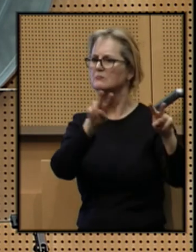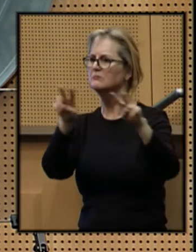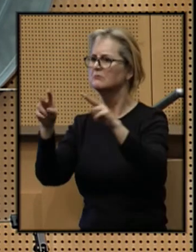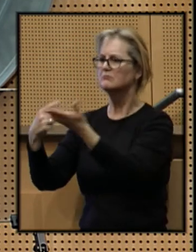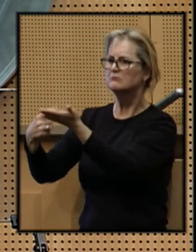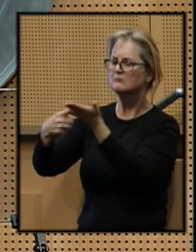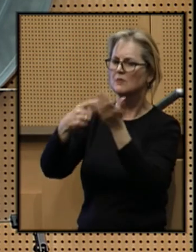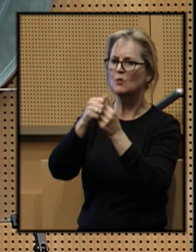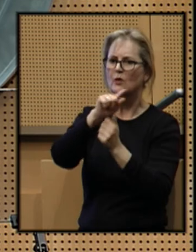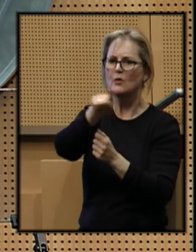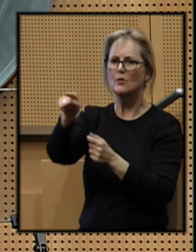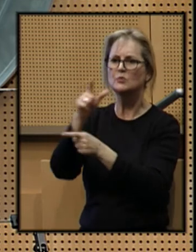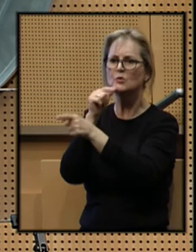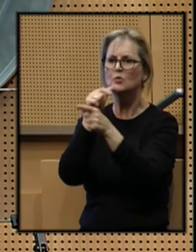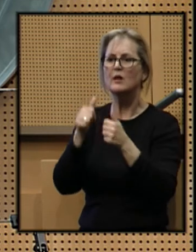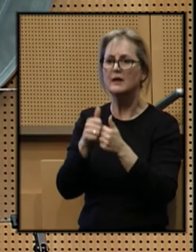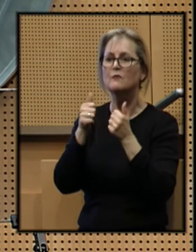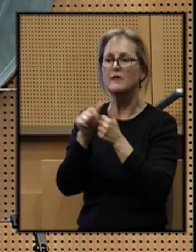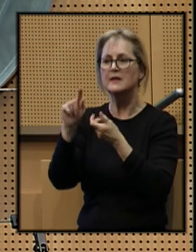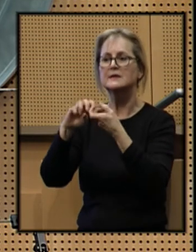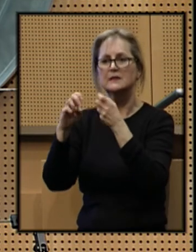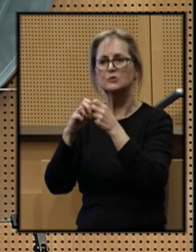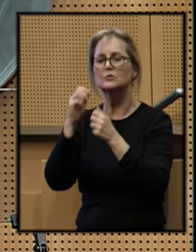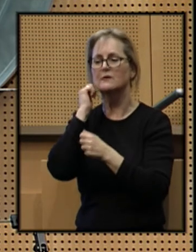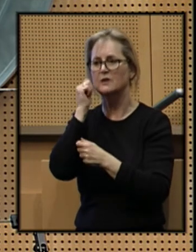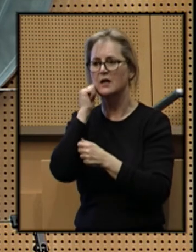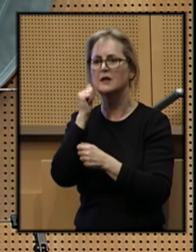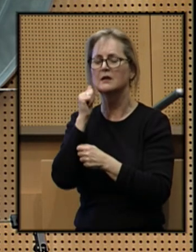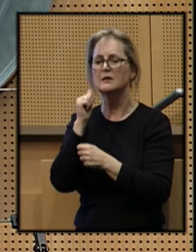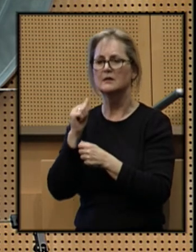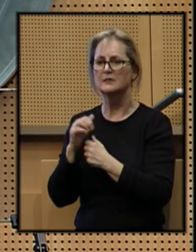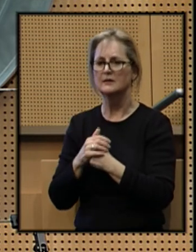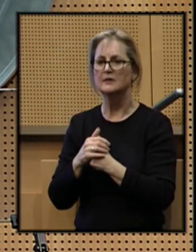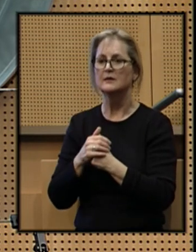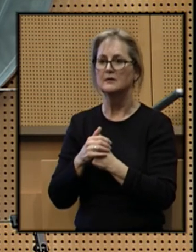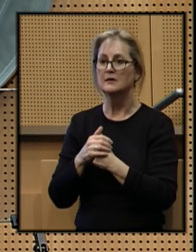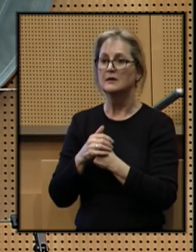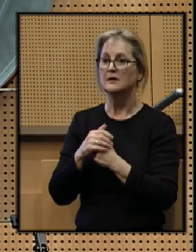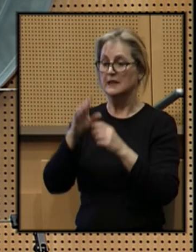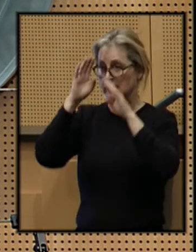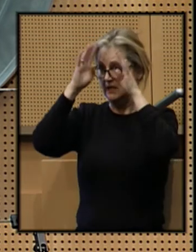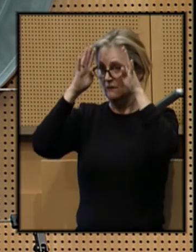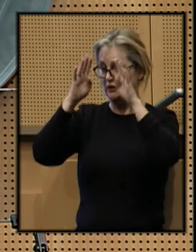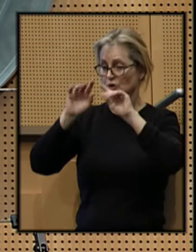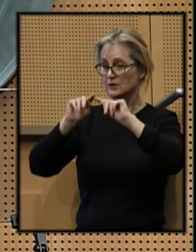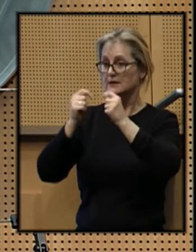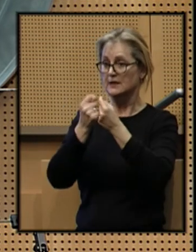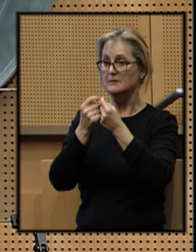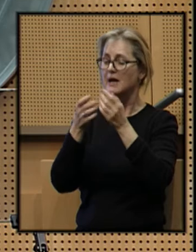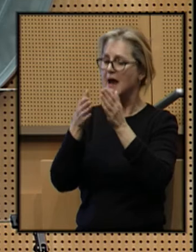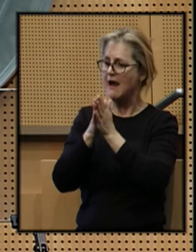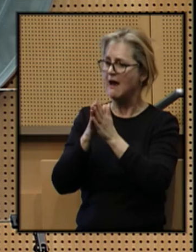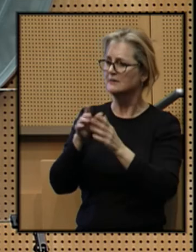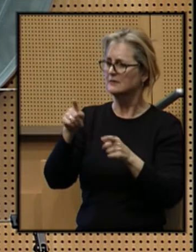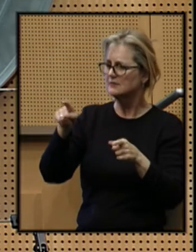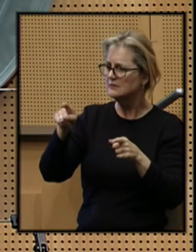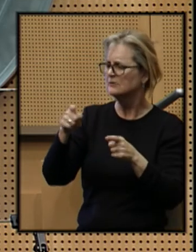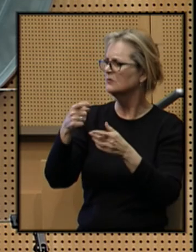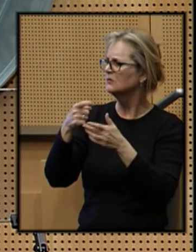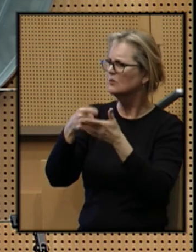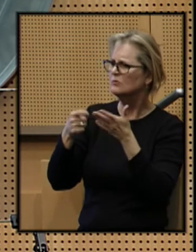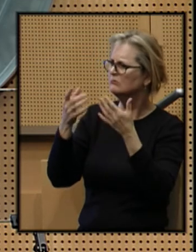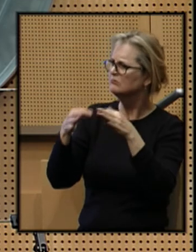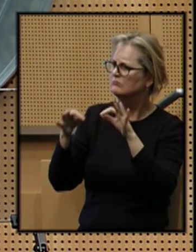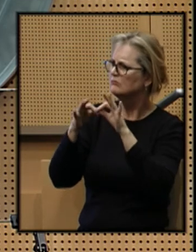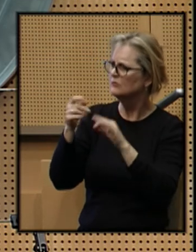talking with those who live with these issues every day. The innovation team asked, what is